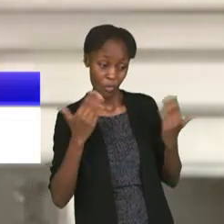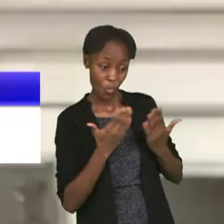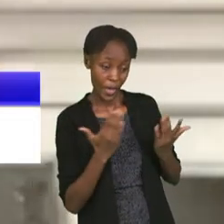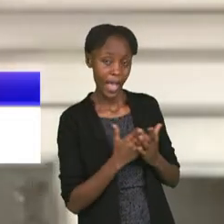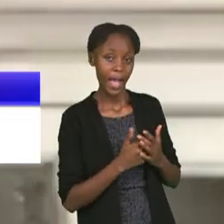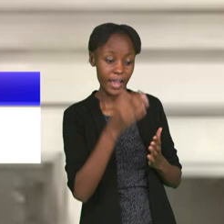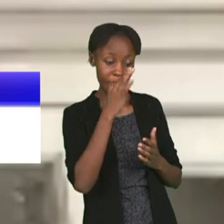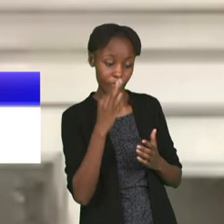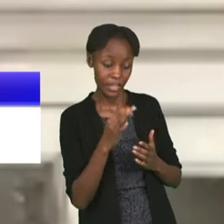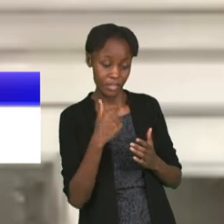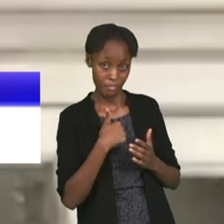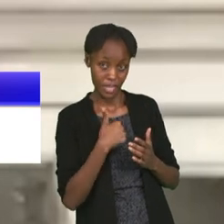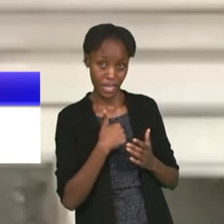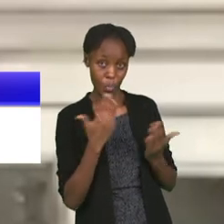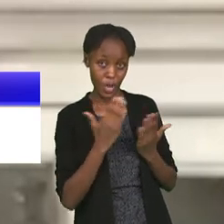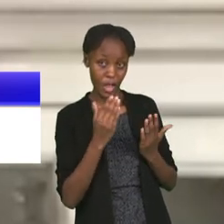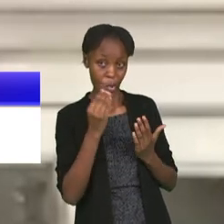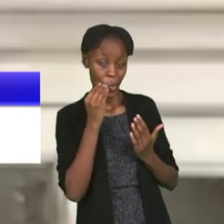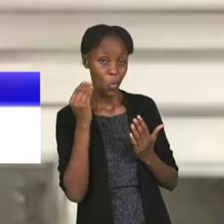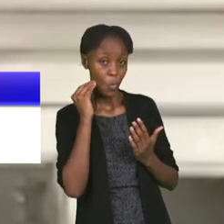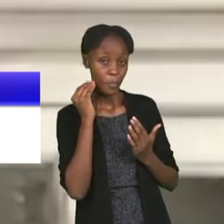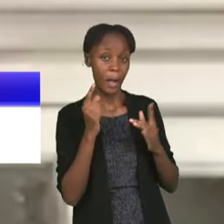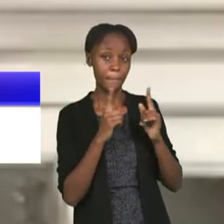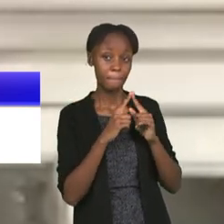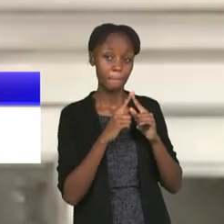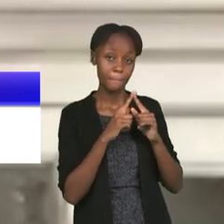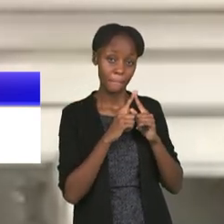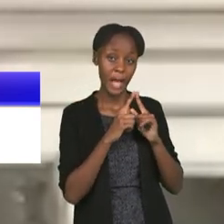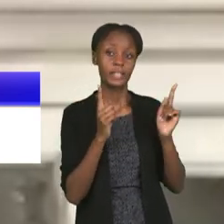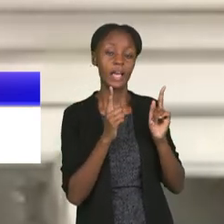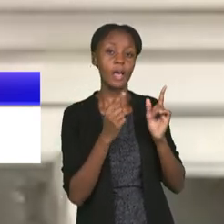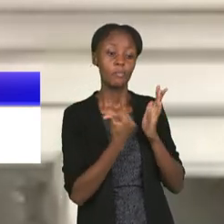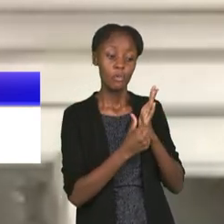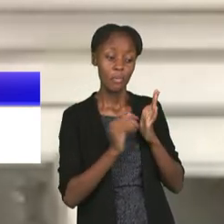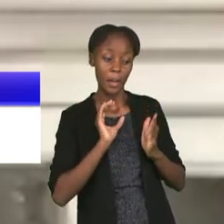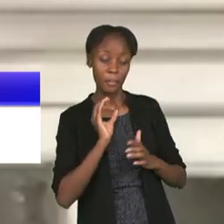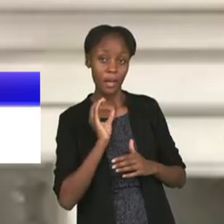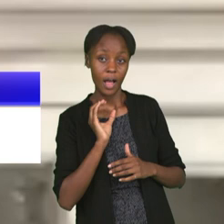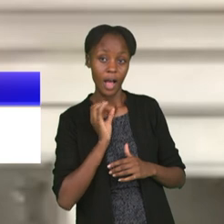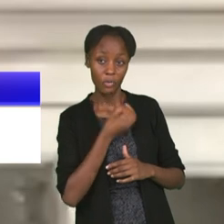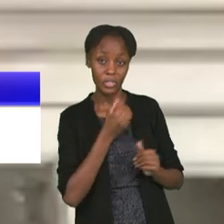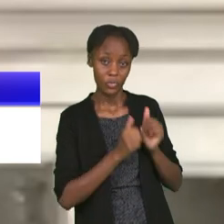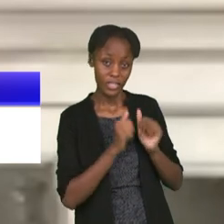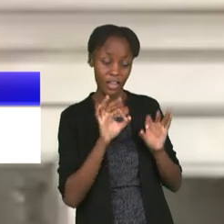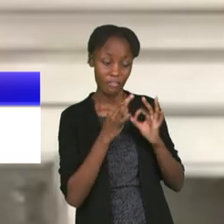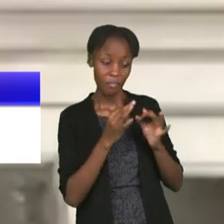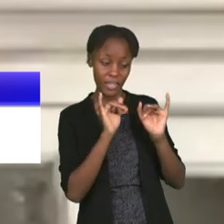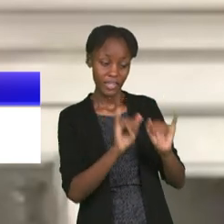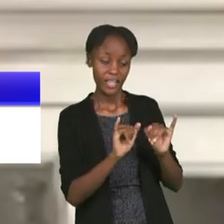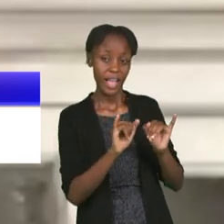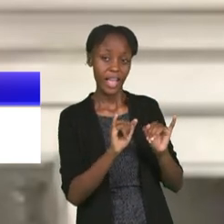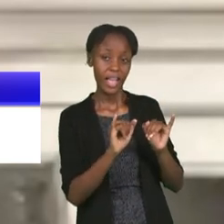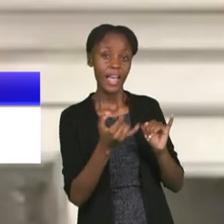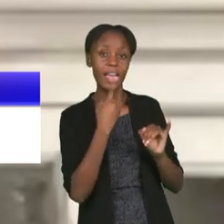at home. But unfortunately, my family is still in Kenya, in Nairobi,